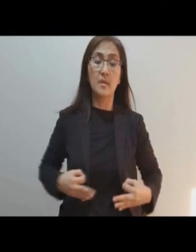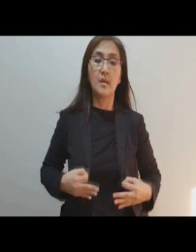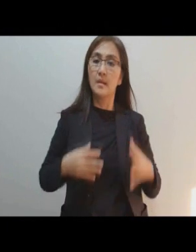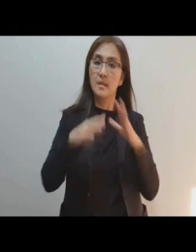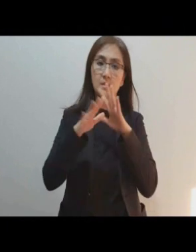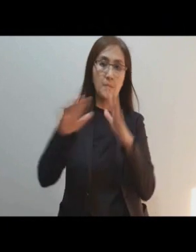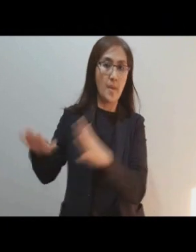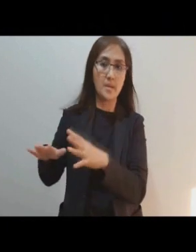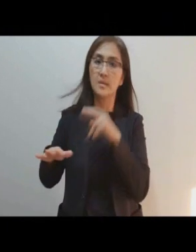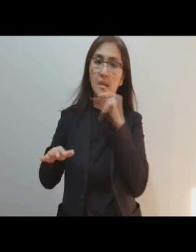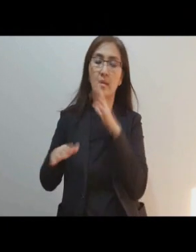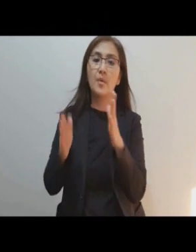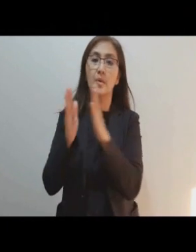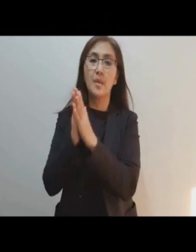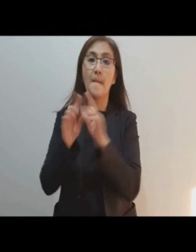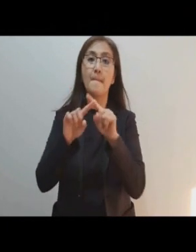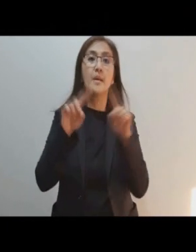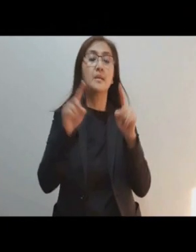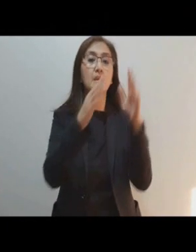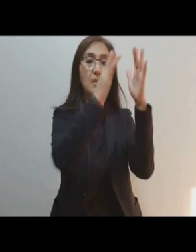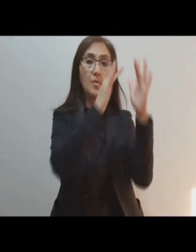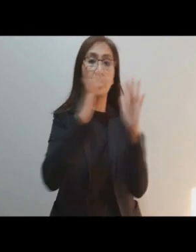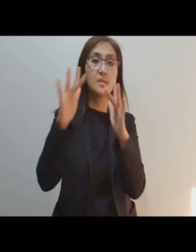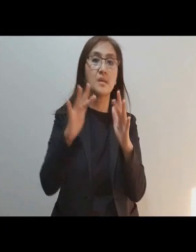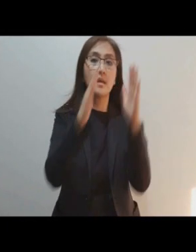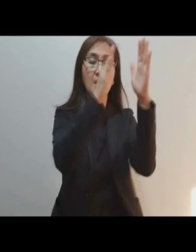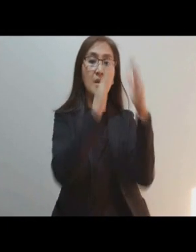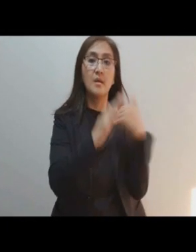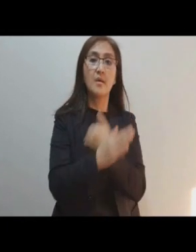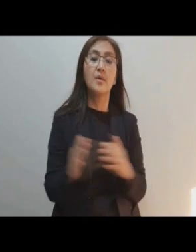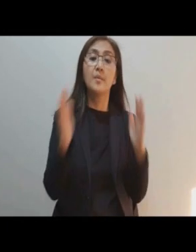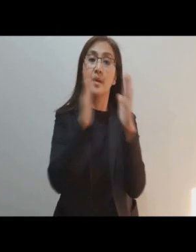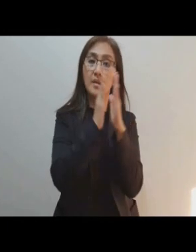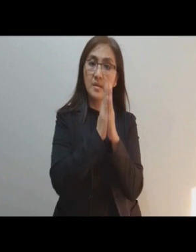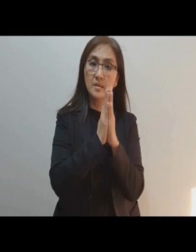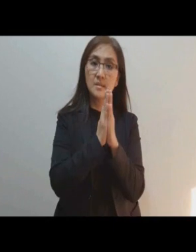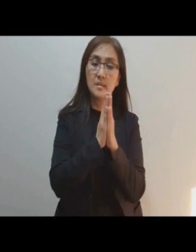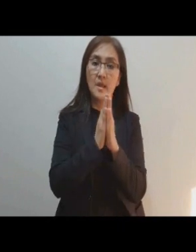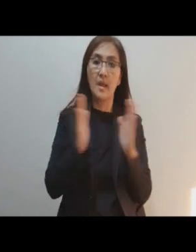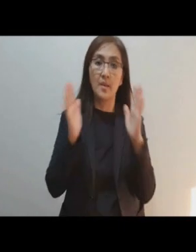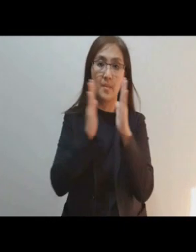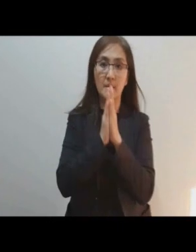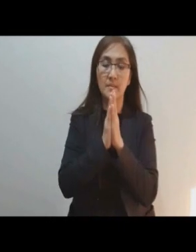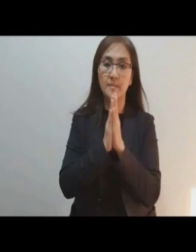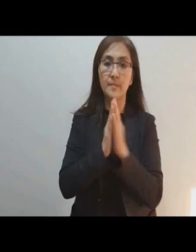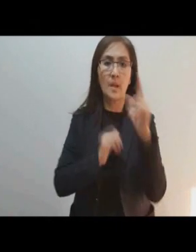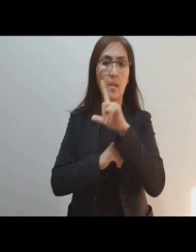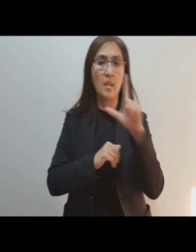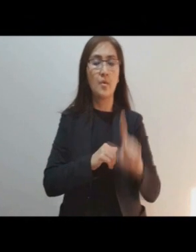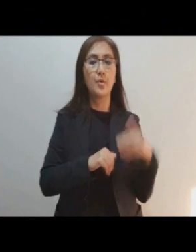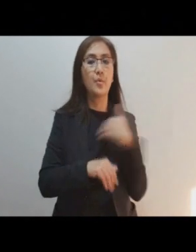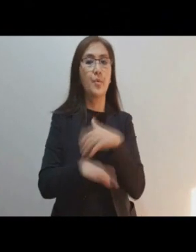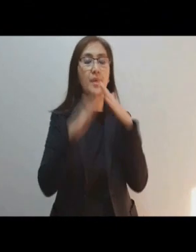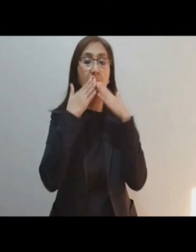despise not our petitions, but in your mercy hear and answer our prayers. Amen. Lord,